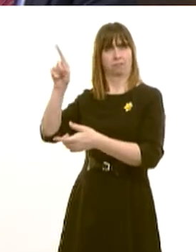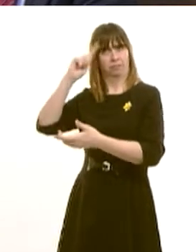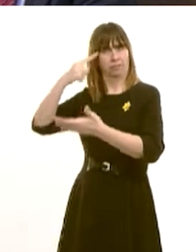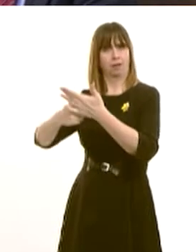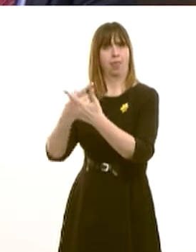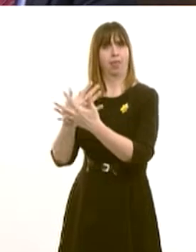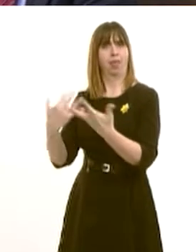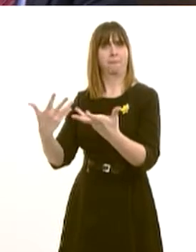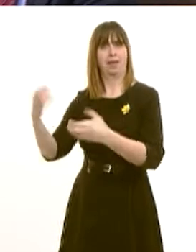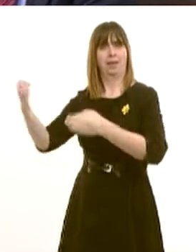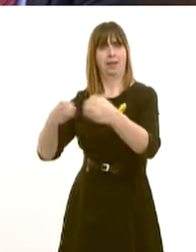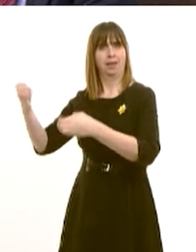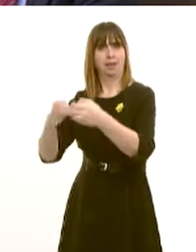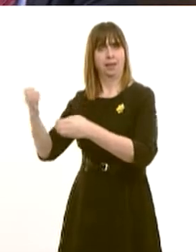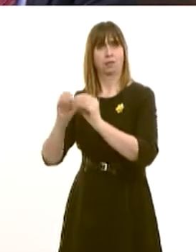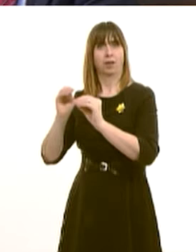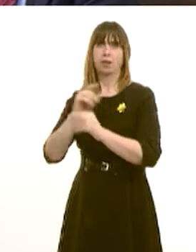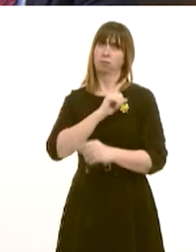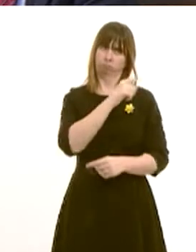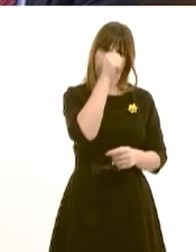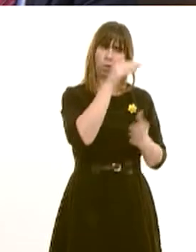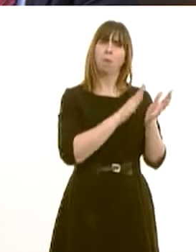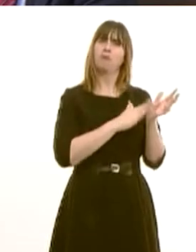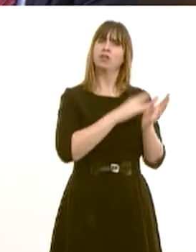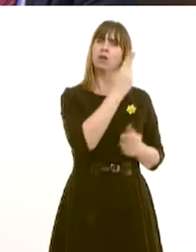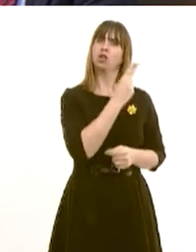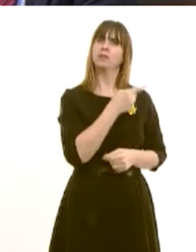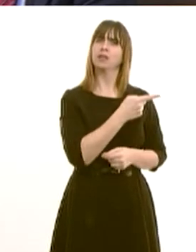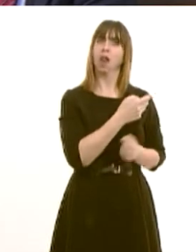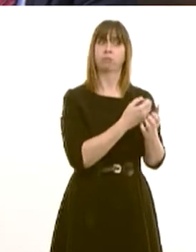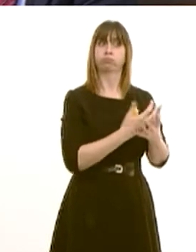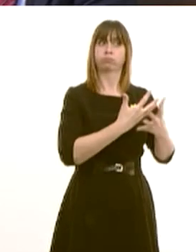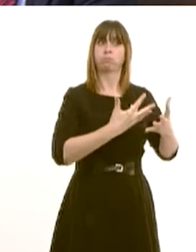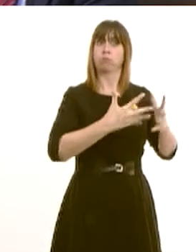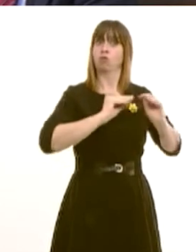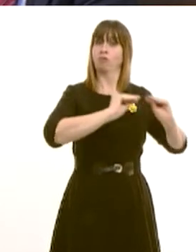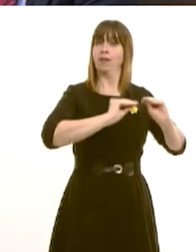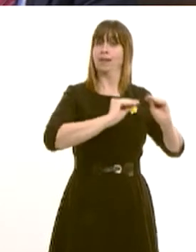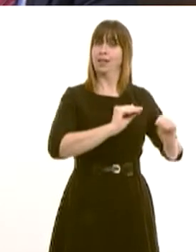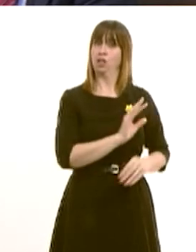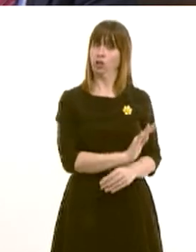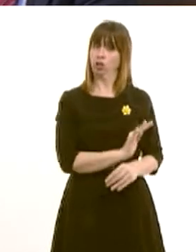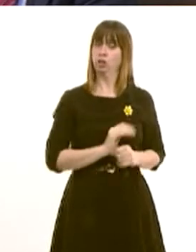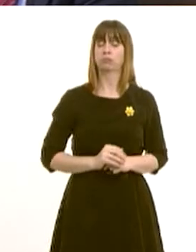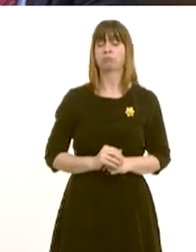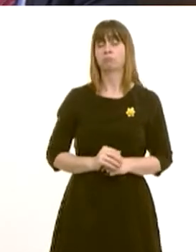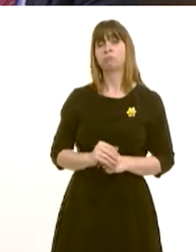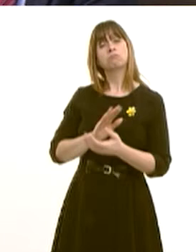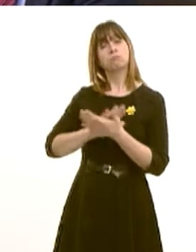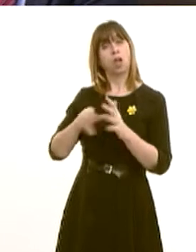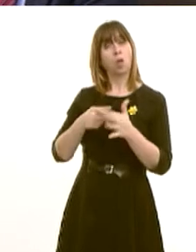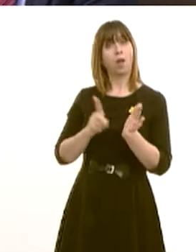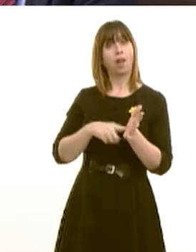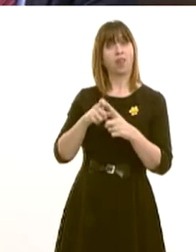numbers being trained at Morriston Hospital rising and this should also be considered by How Well There